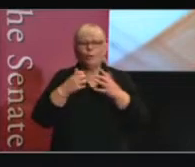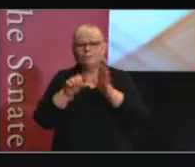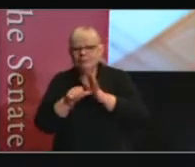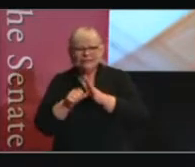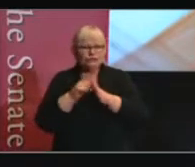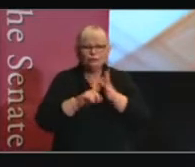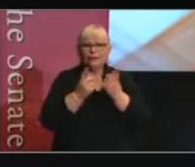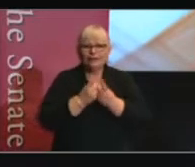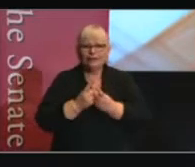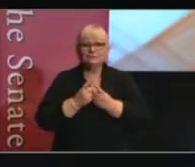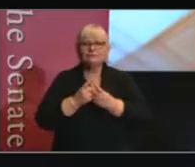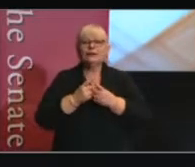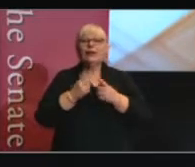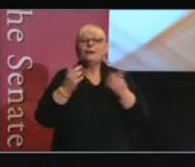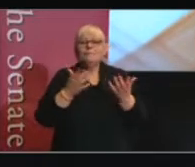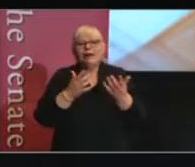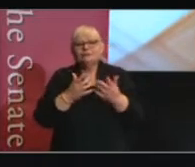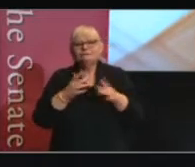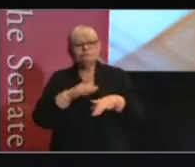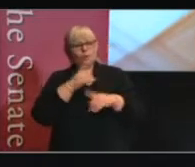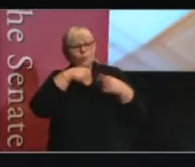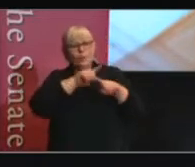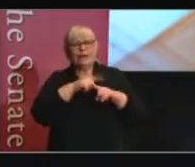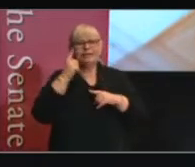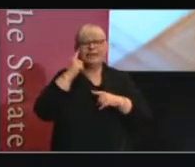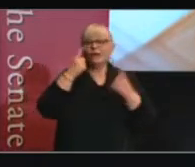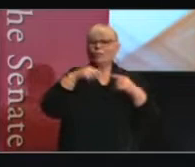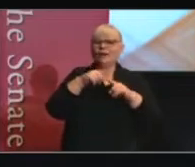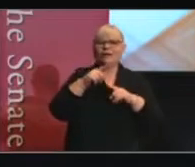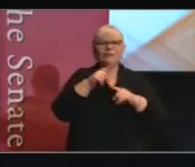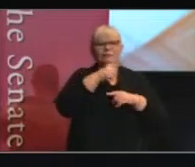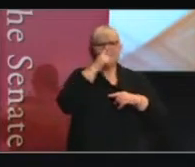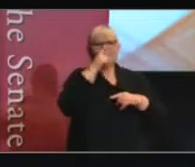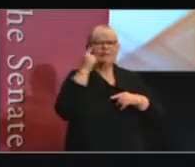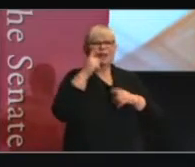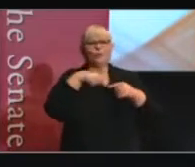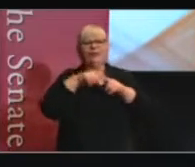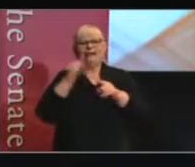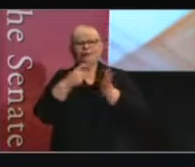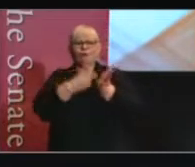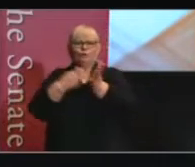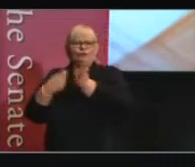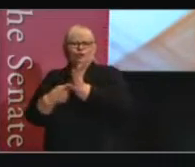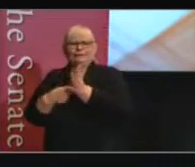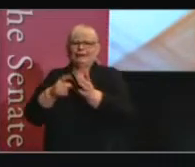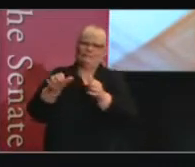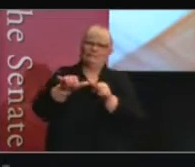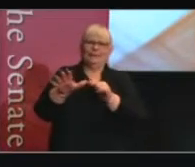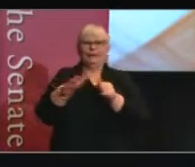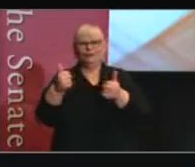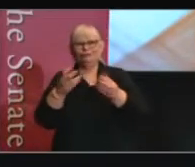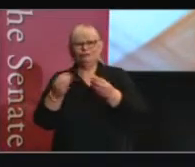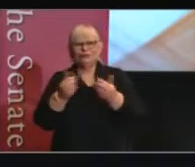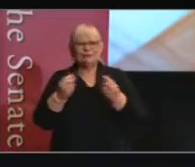But other Australian jurisdictions consider you to have Rolls Royce resources. So you must keep showing your work